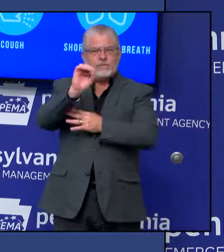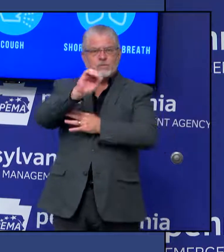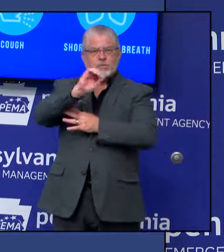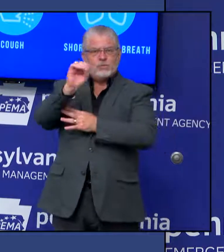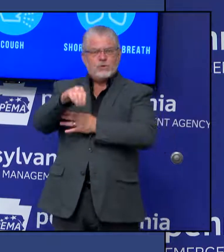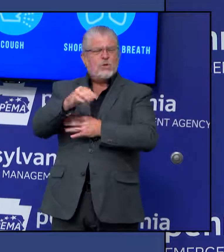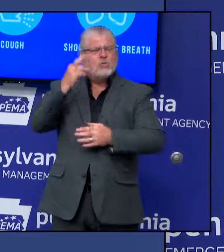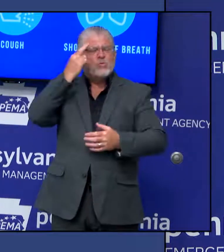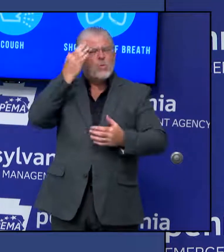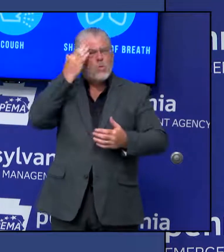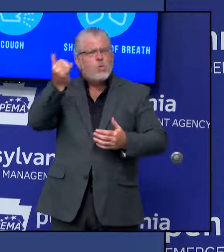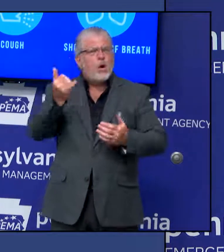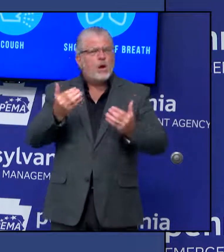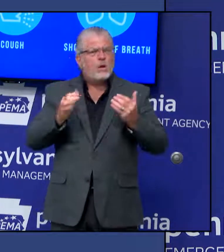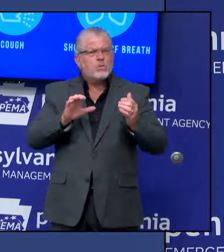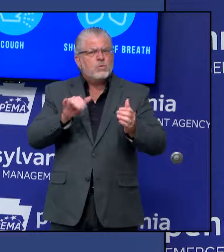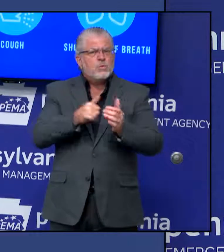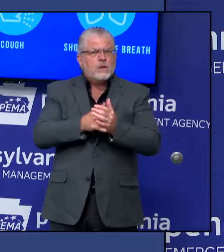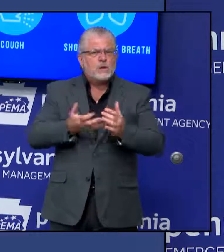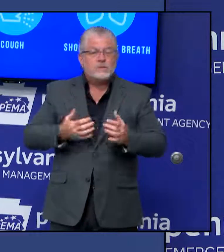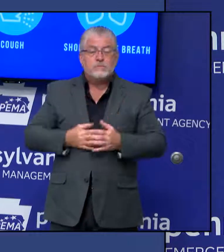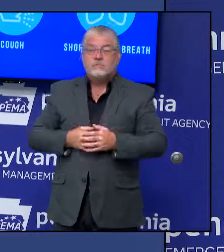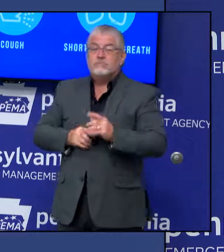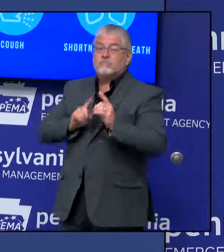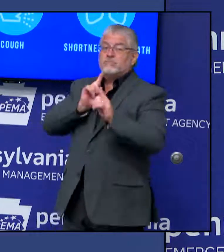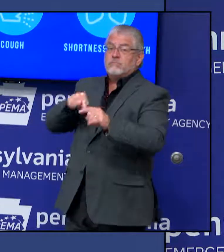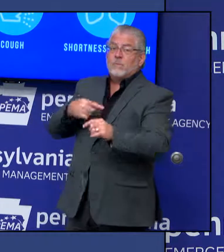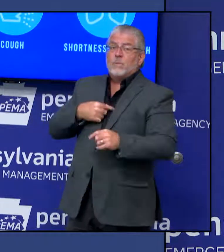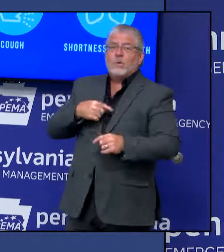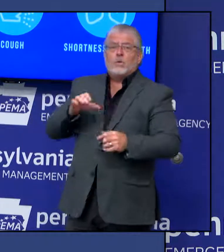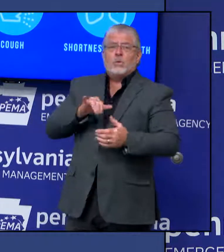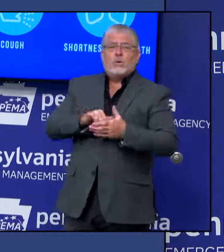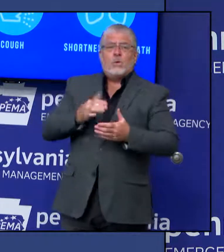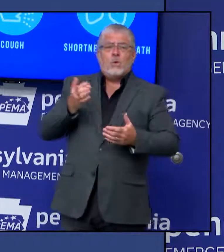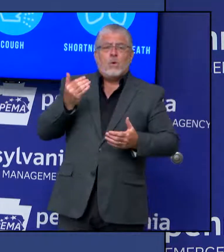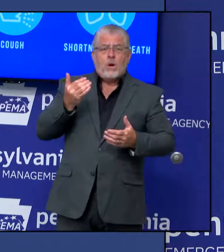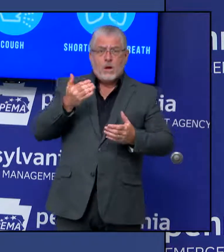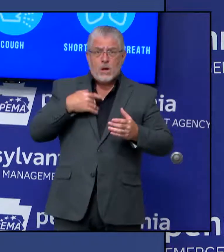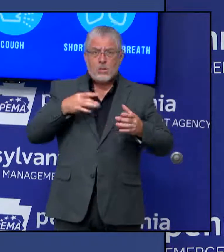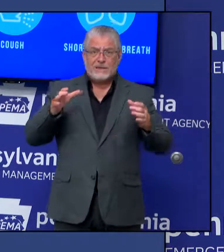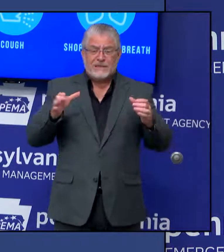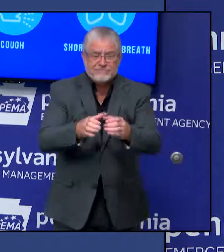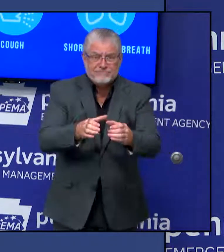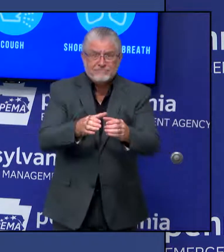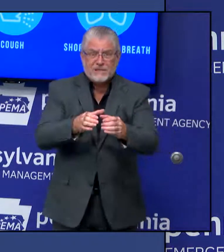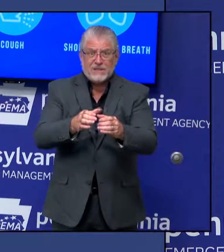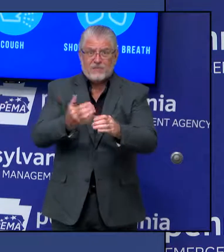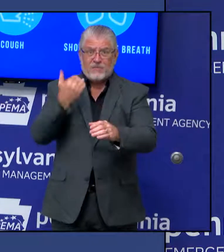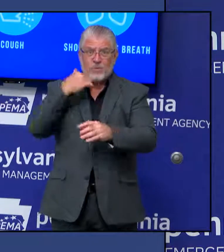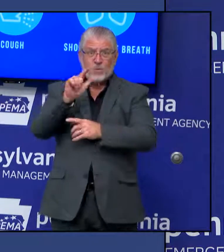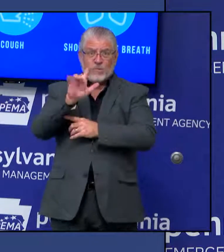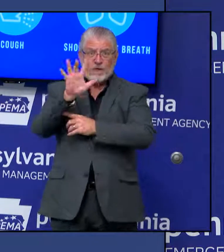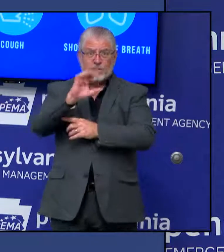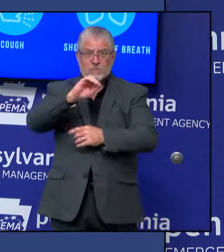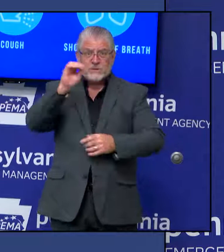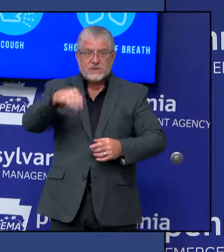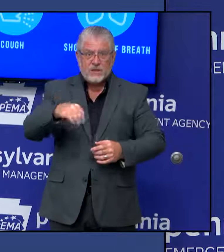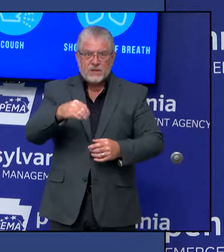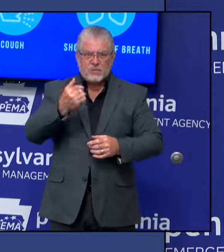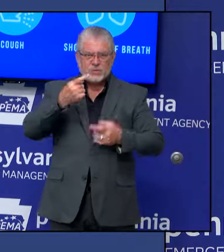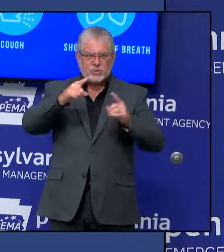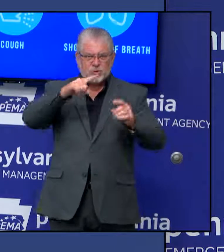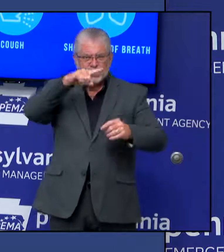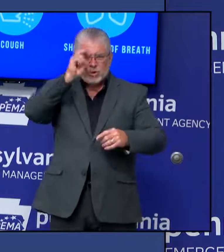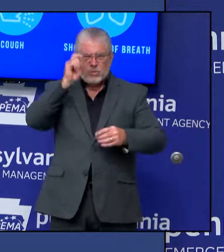efforts because of the increases that we were seeing in the summer. And this was as a result of